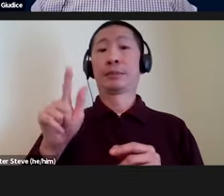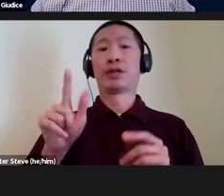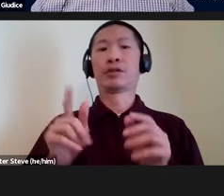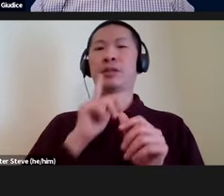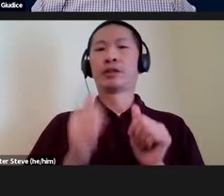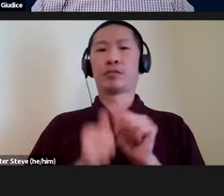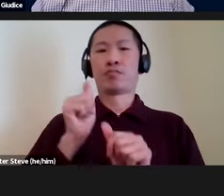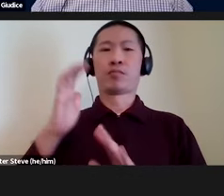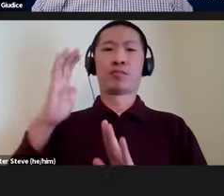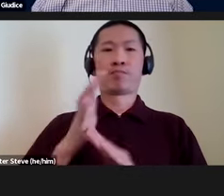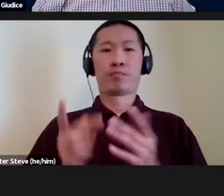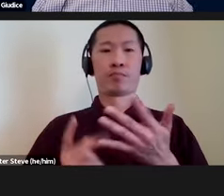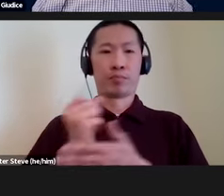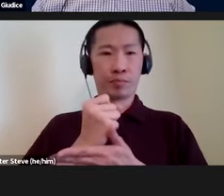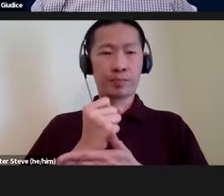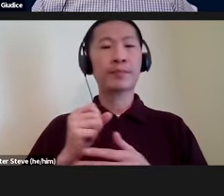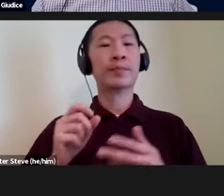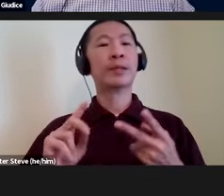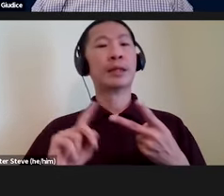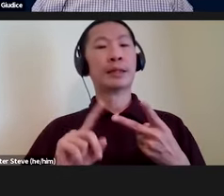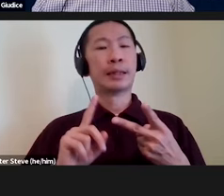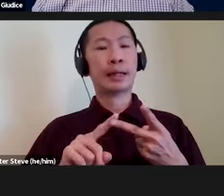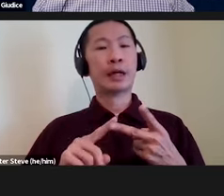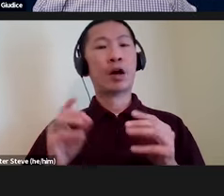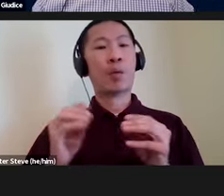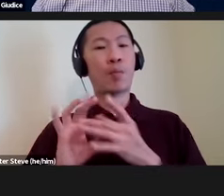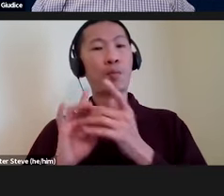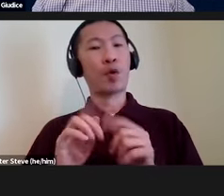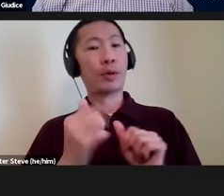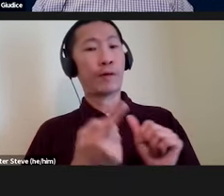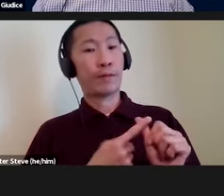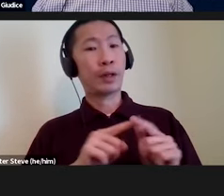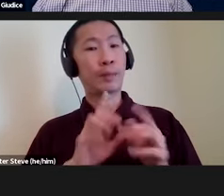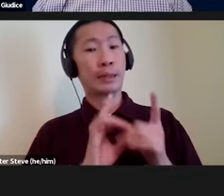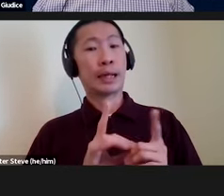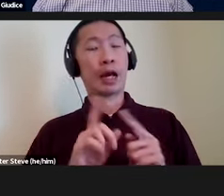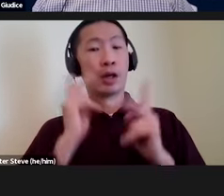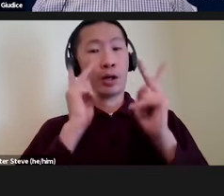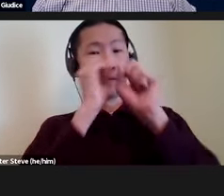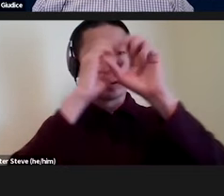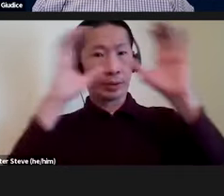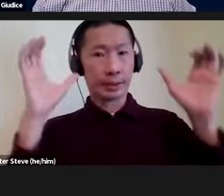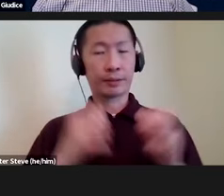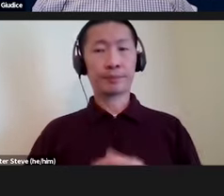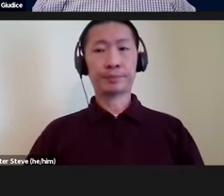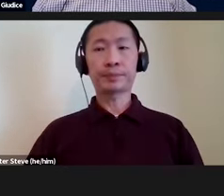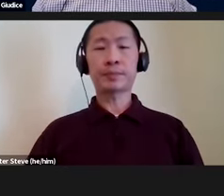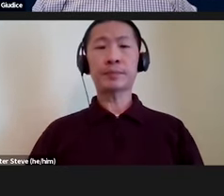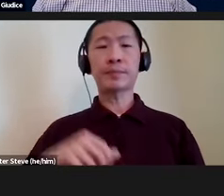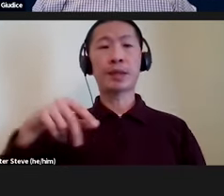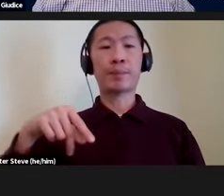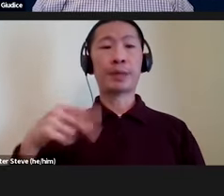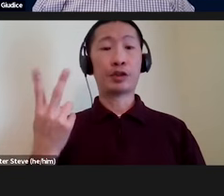Okay, so my second position kind of builds directly on the first, but it's tied specifically to visualization. So P2